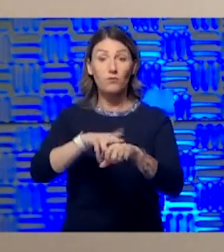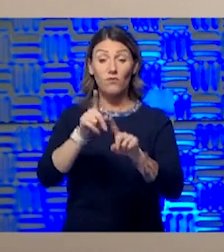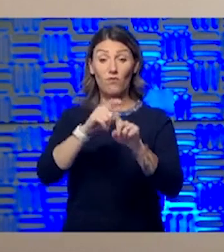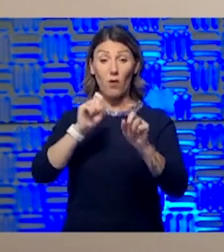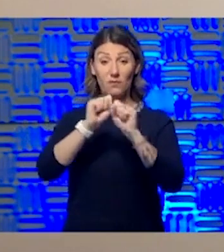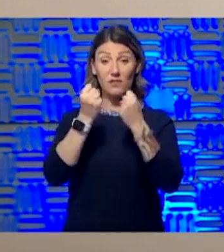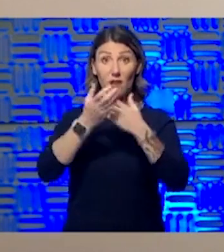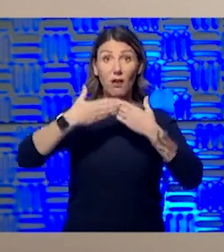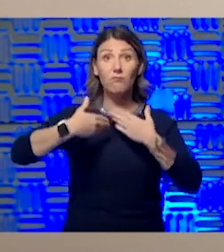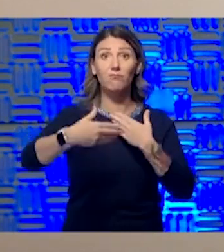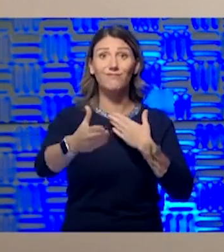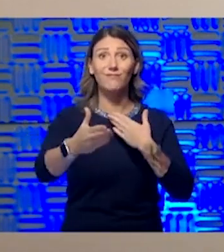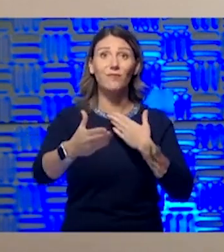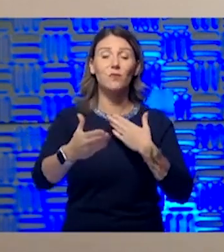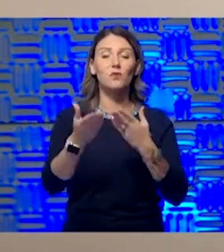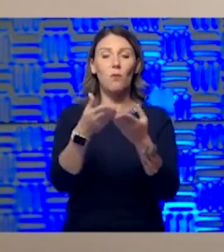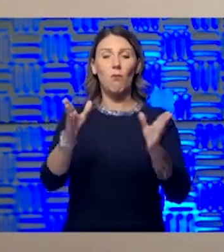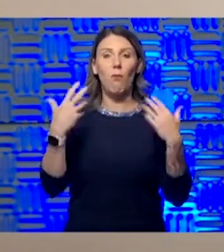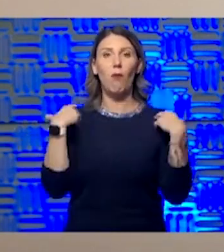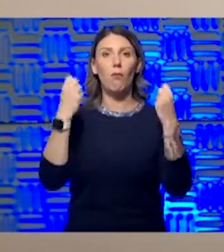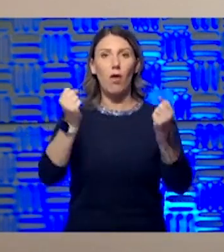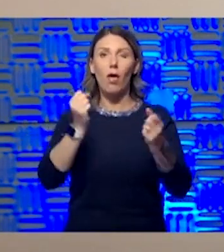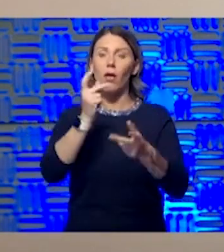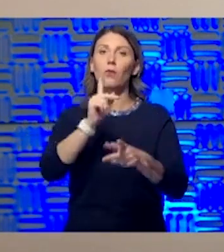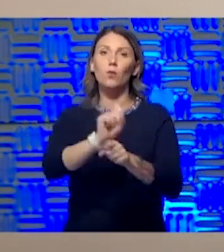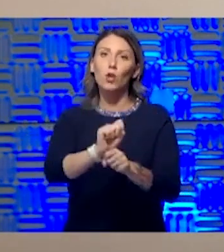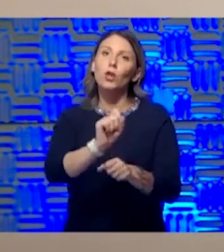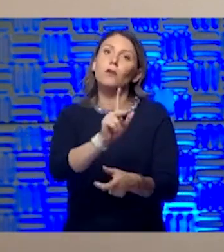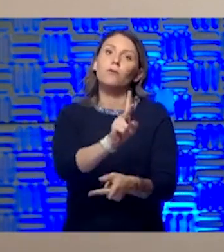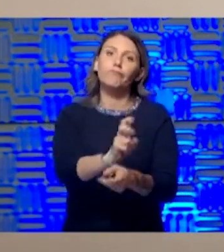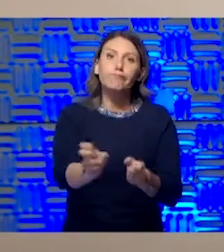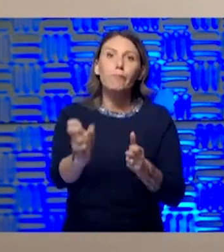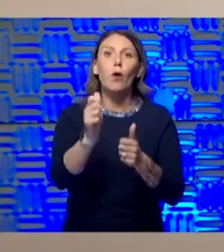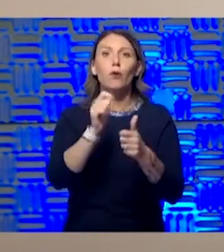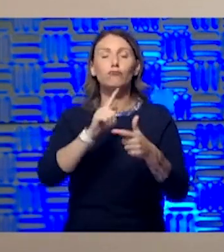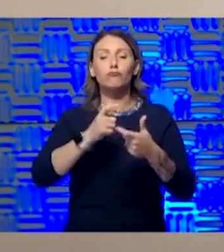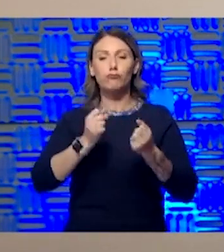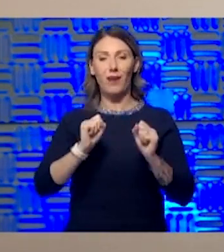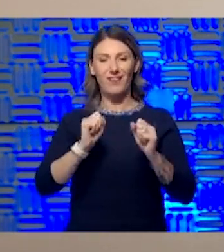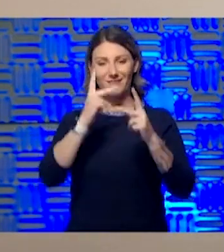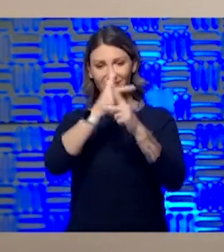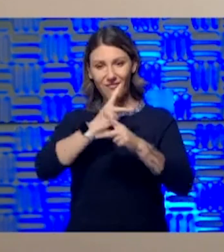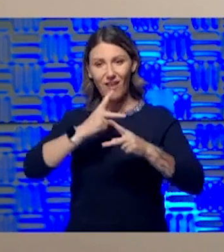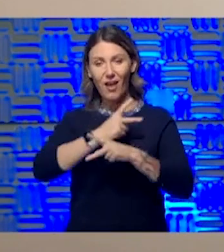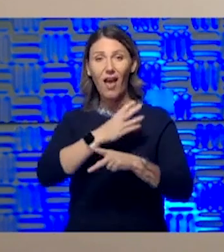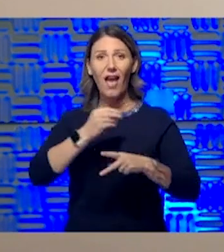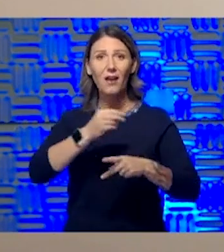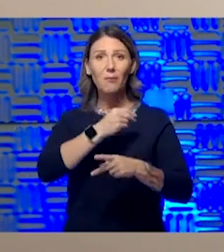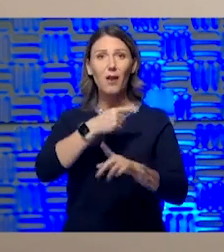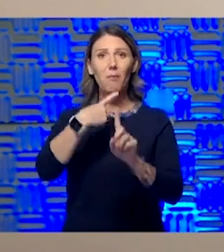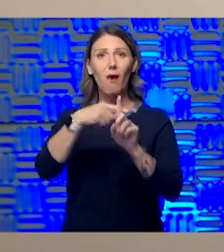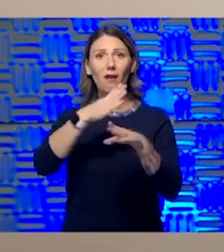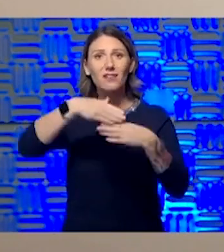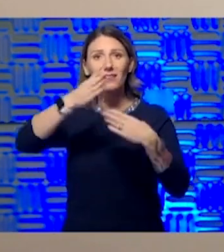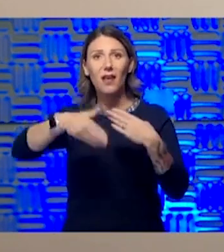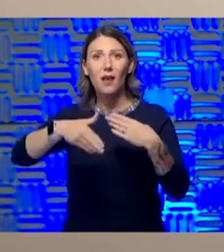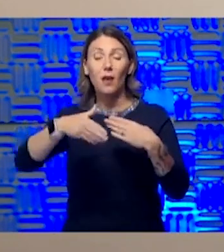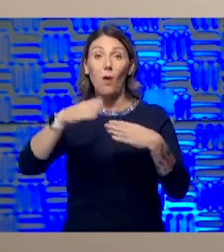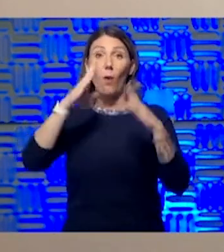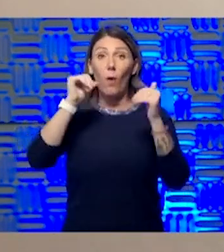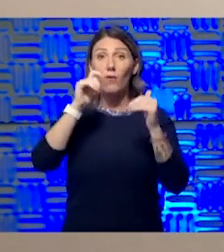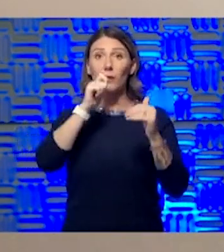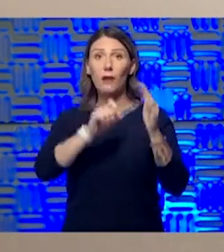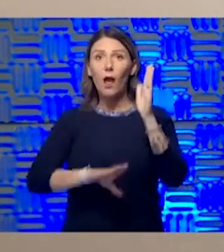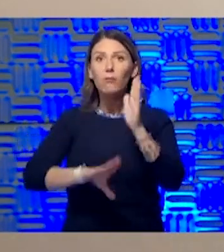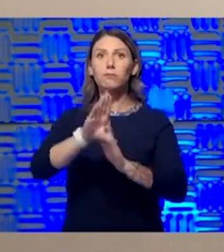in public health, we'll be working hard at that and hope that it pays off and that we don't see a big uptick in all the